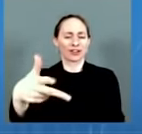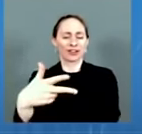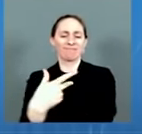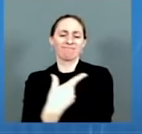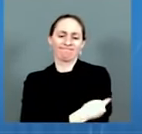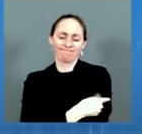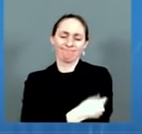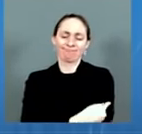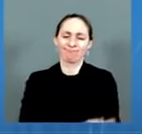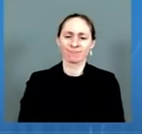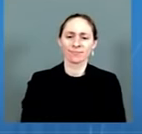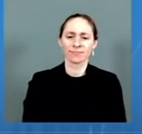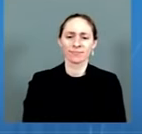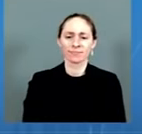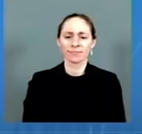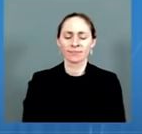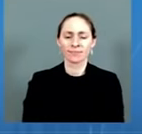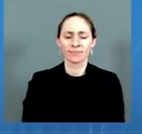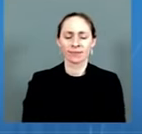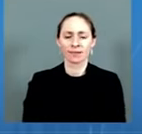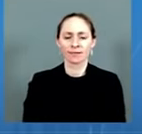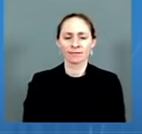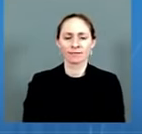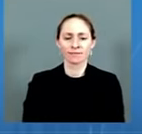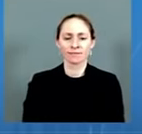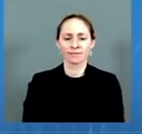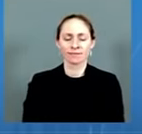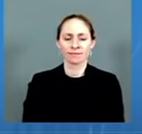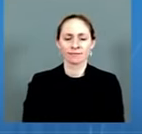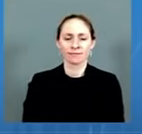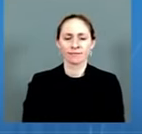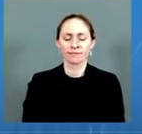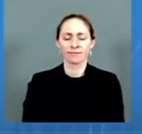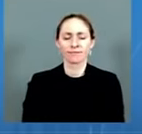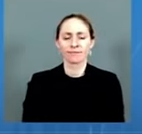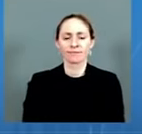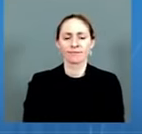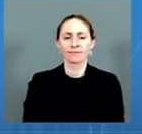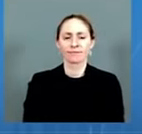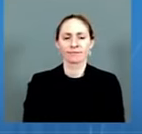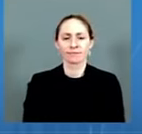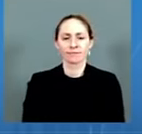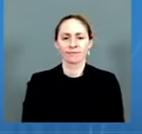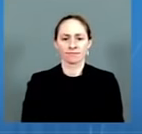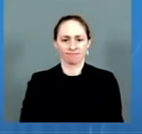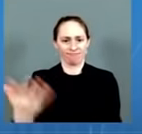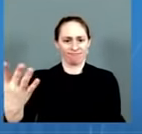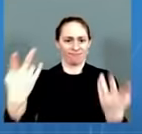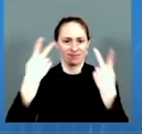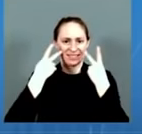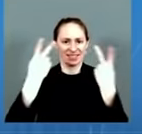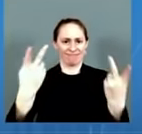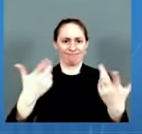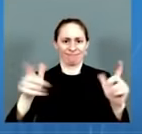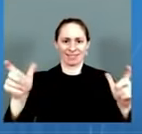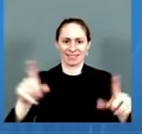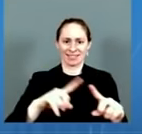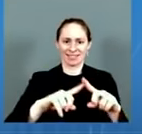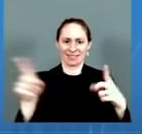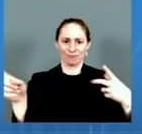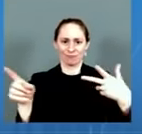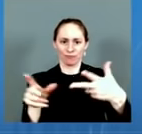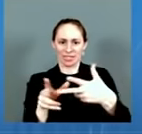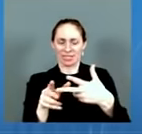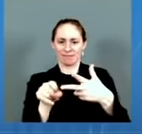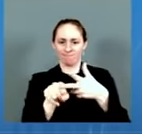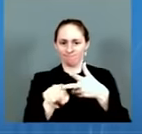rates, which increased from 3.4 to 8.8 per thousand nursing home residents between October 31st to